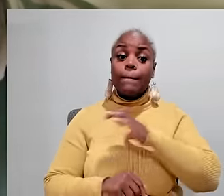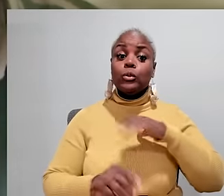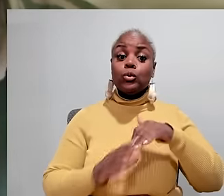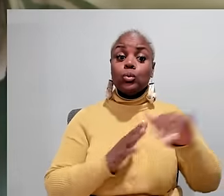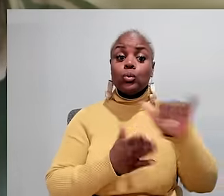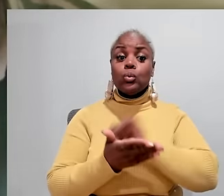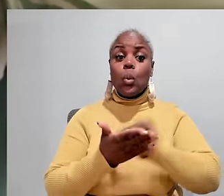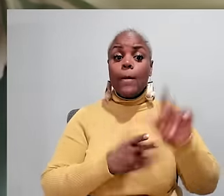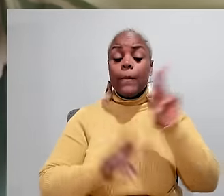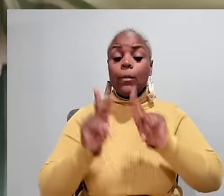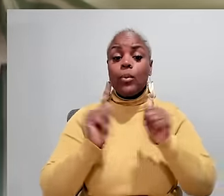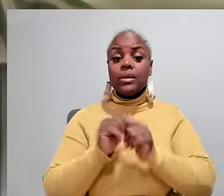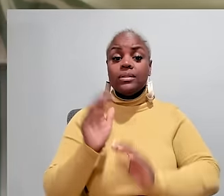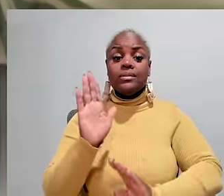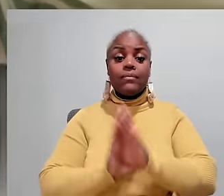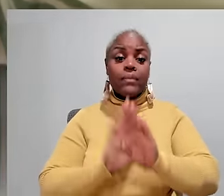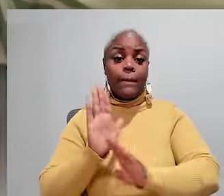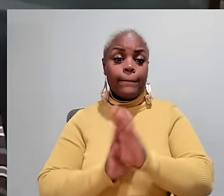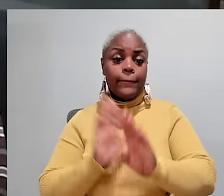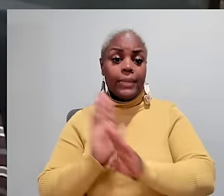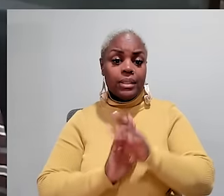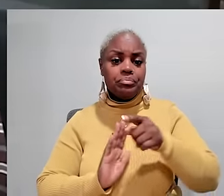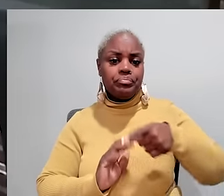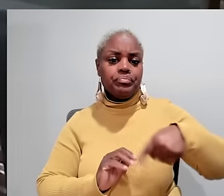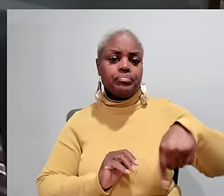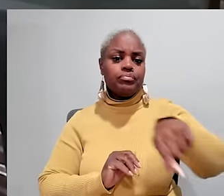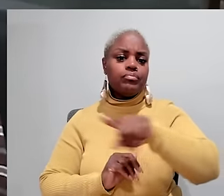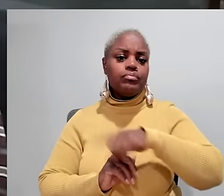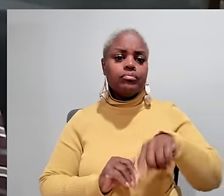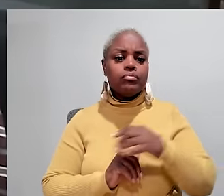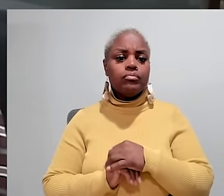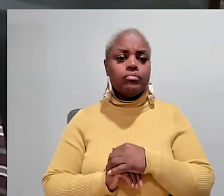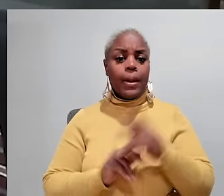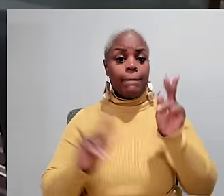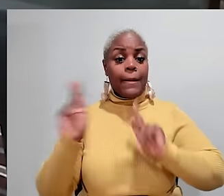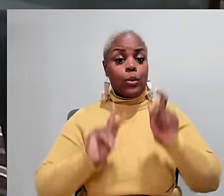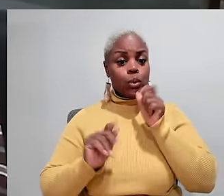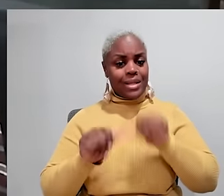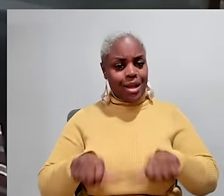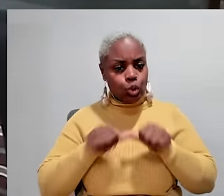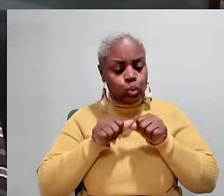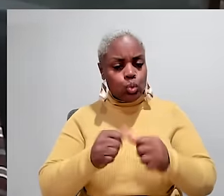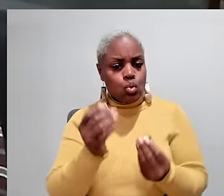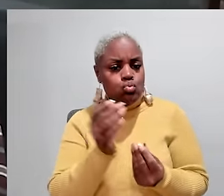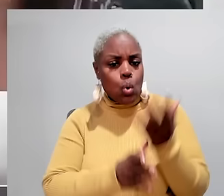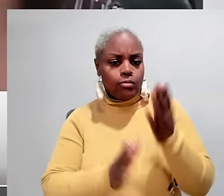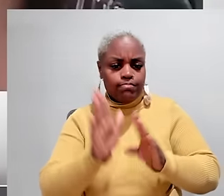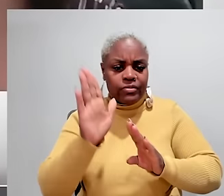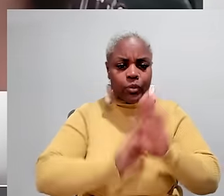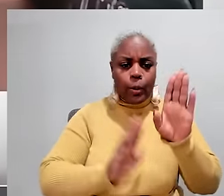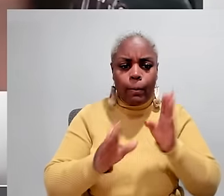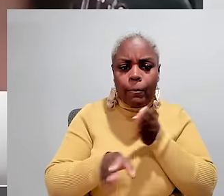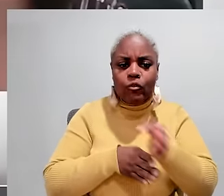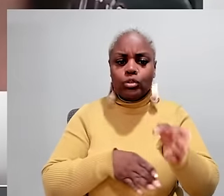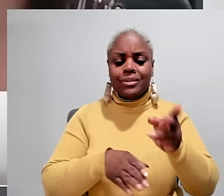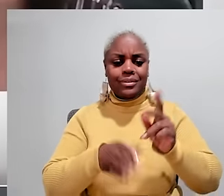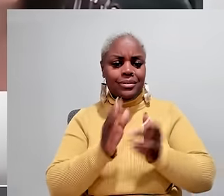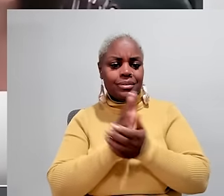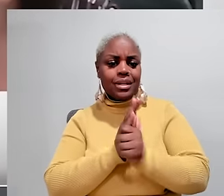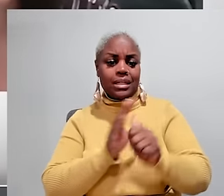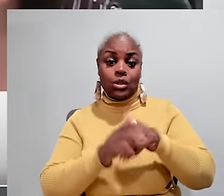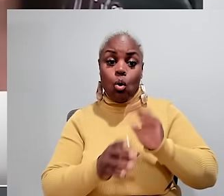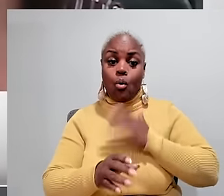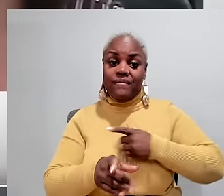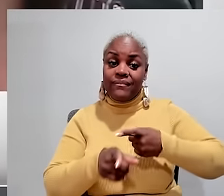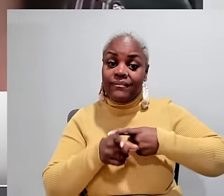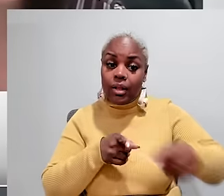we support and making sure they advocate for themselves as well these are professionals are doing professional jobs and providing that credentialing and career pathways so that